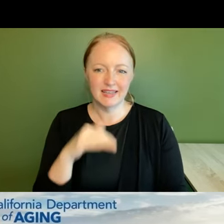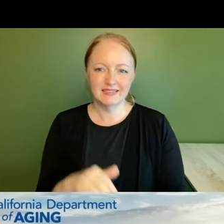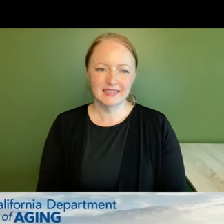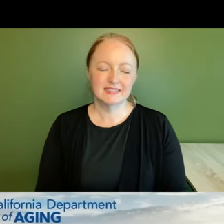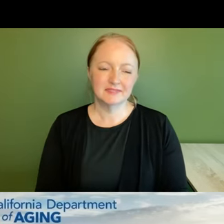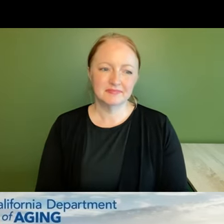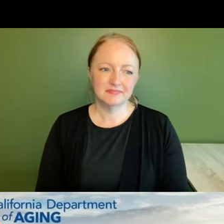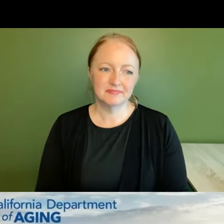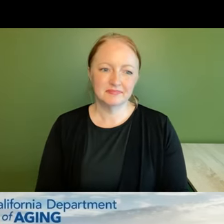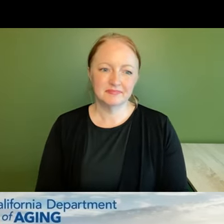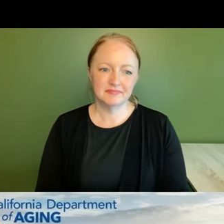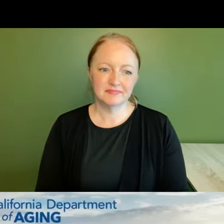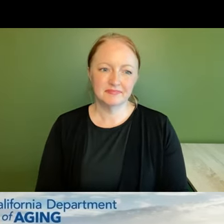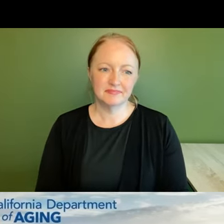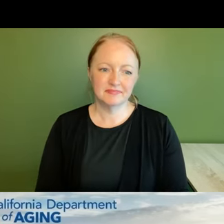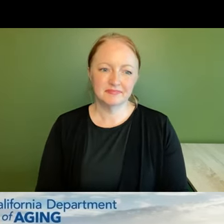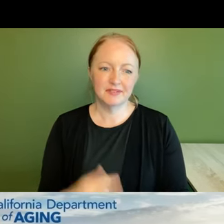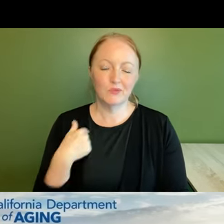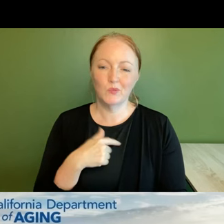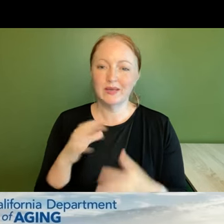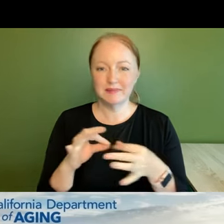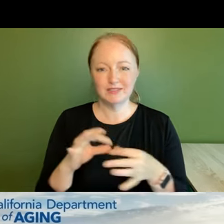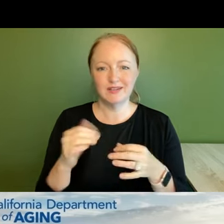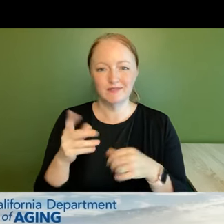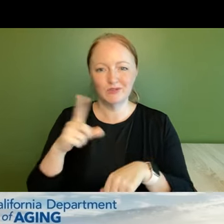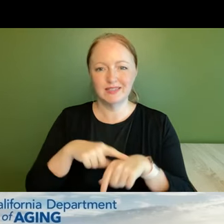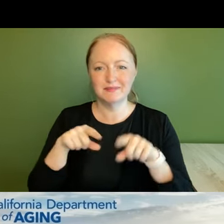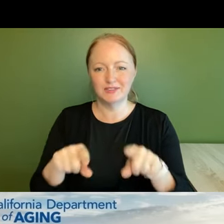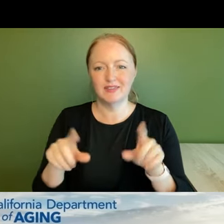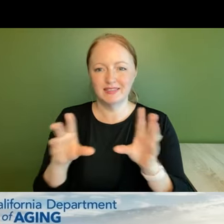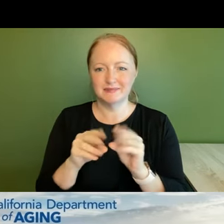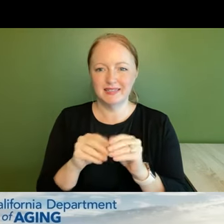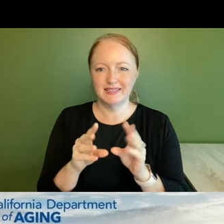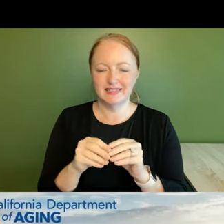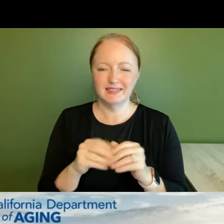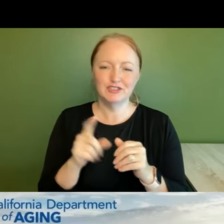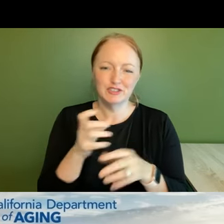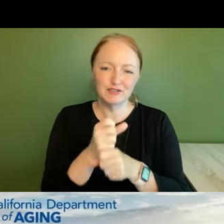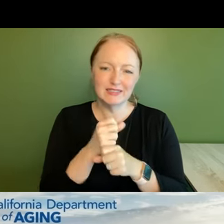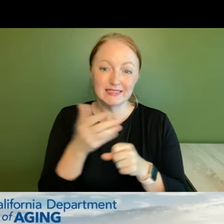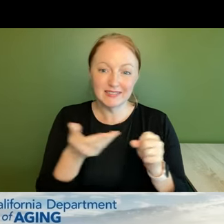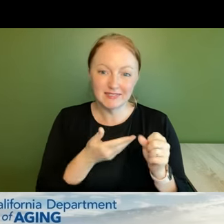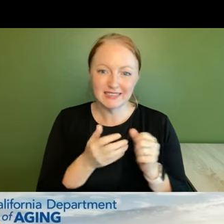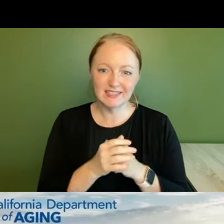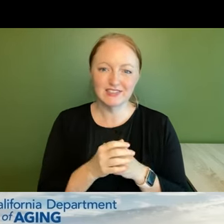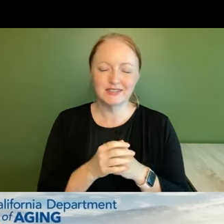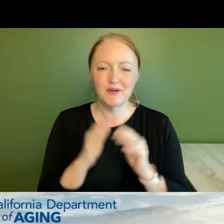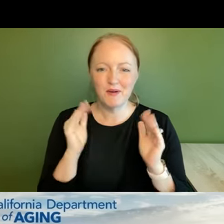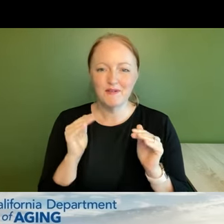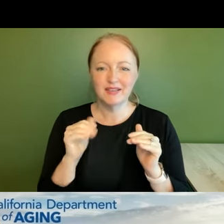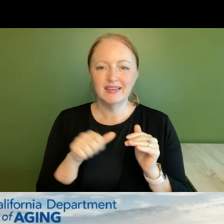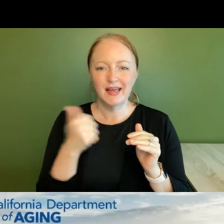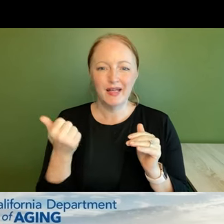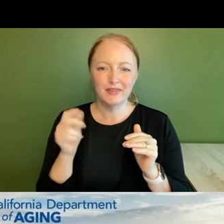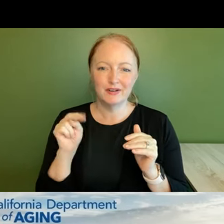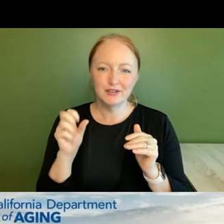please um as we have mentioned a few times in this meeting and you should have received an invitation and hopefully some other